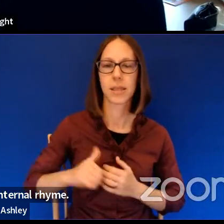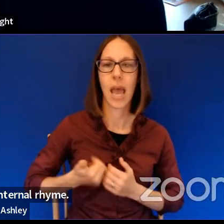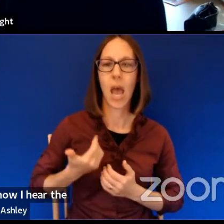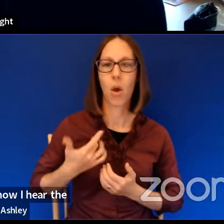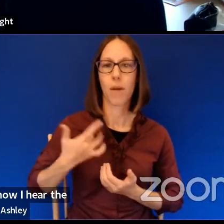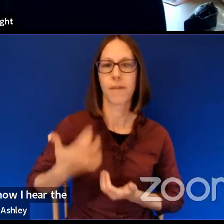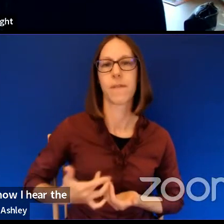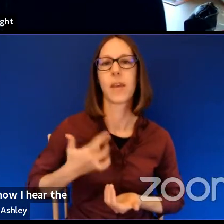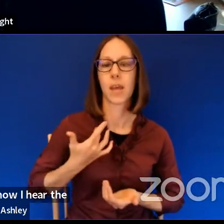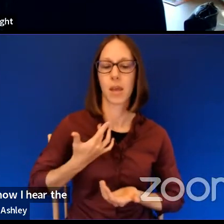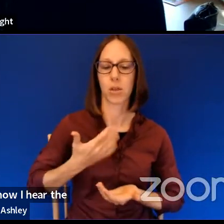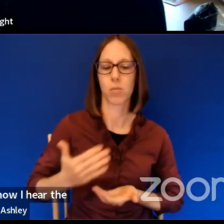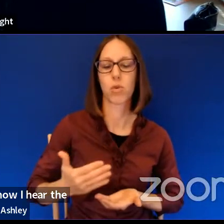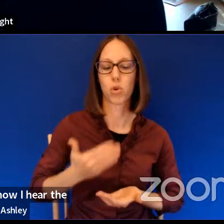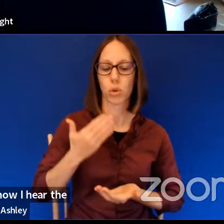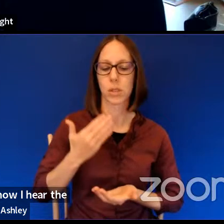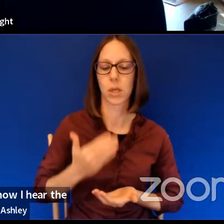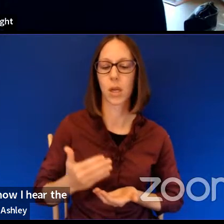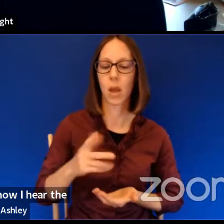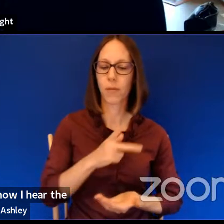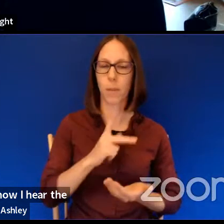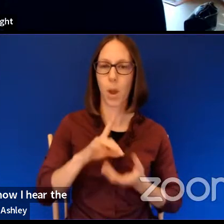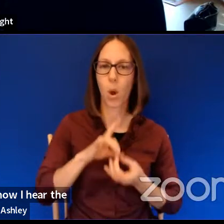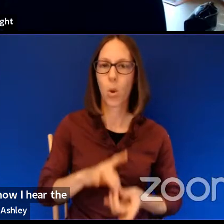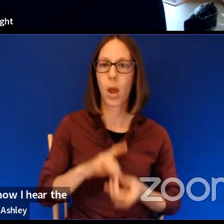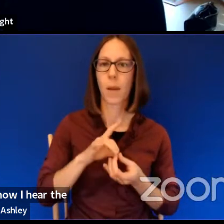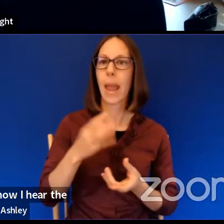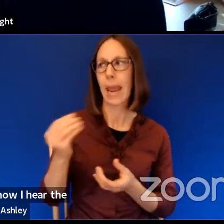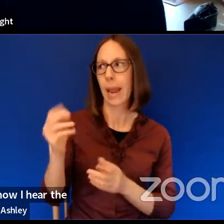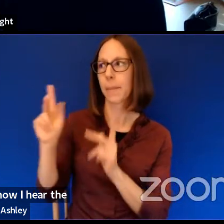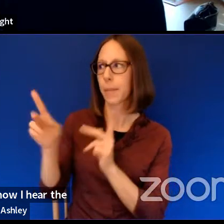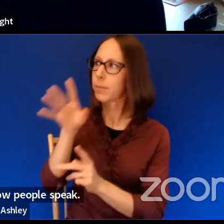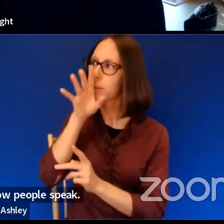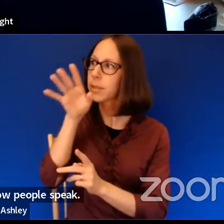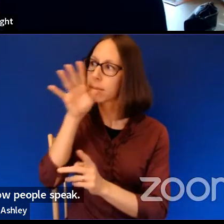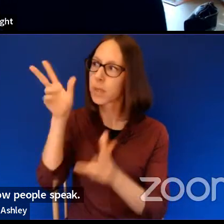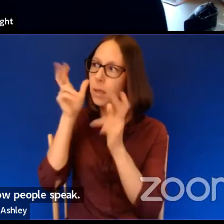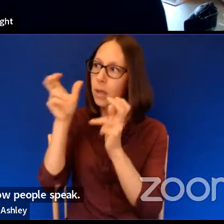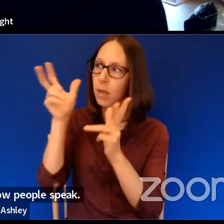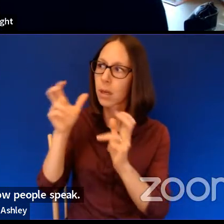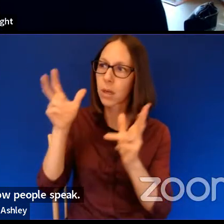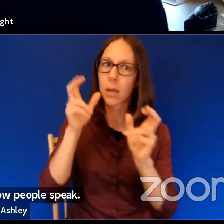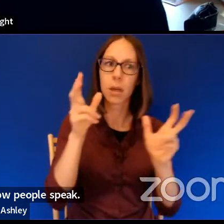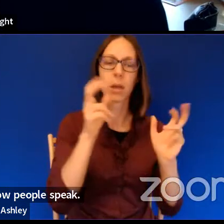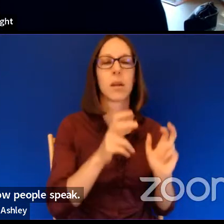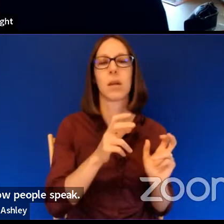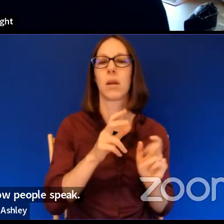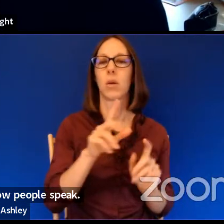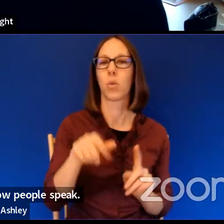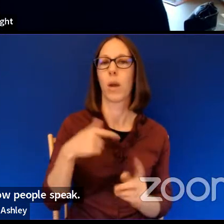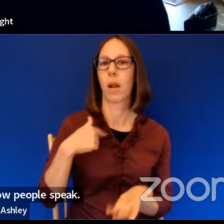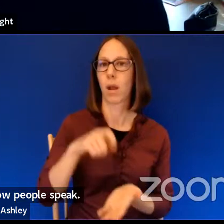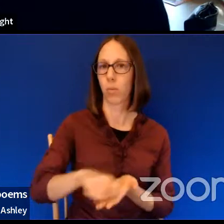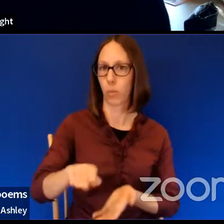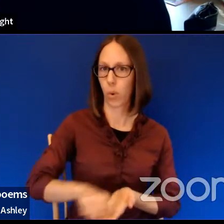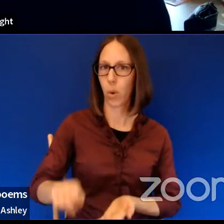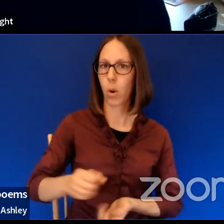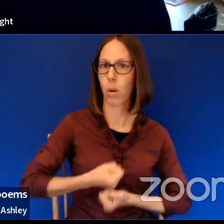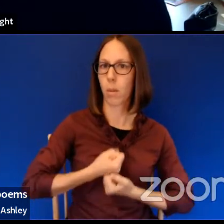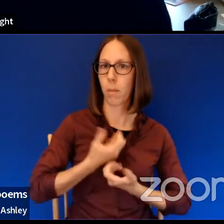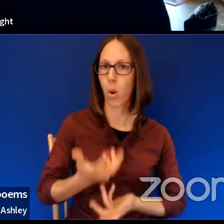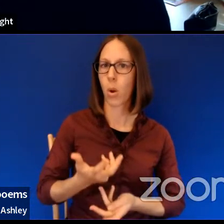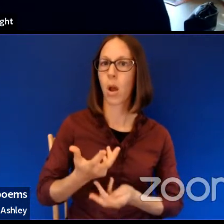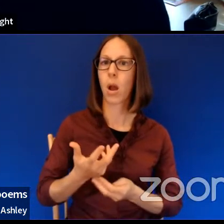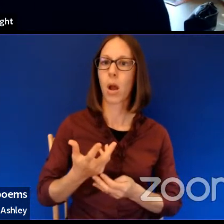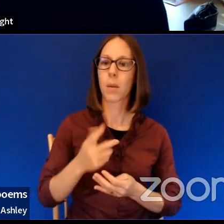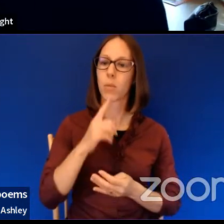the poem, but also the music of how people speak. Um, I think when I started writing, uh, in poems that explicitly thought about